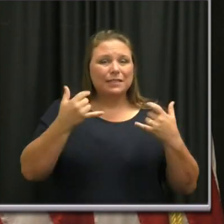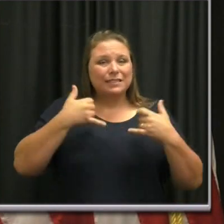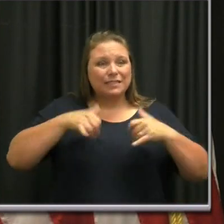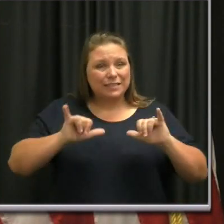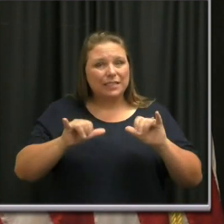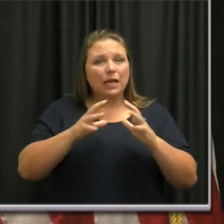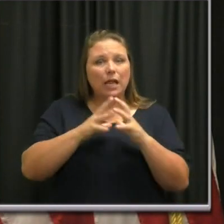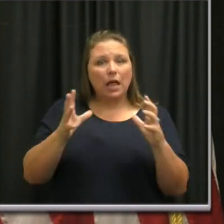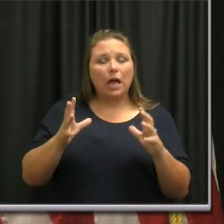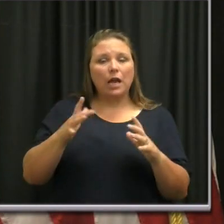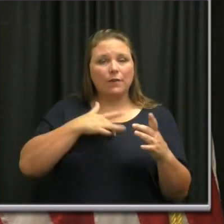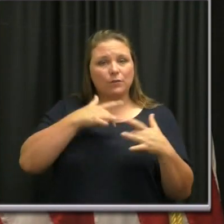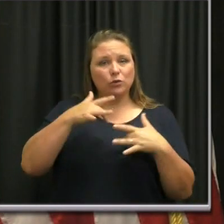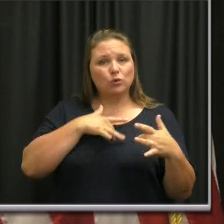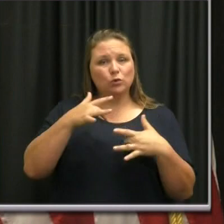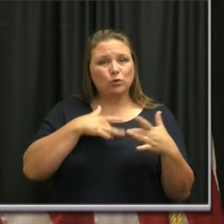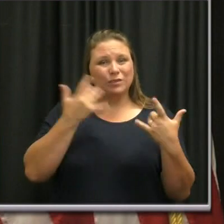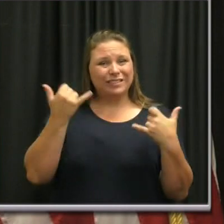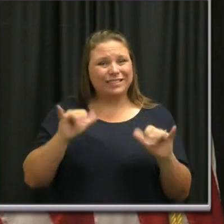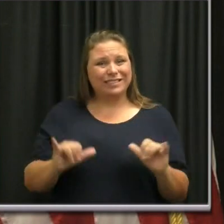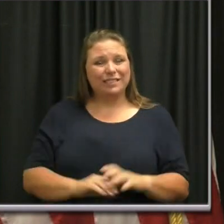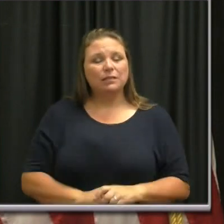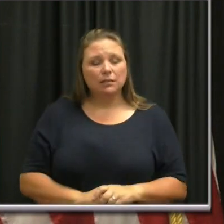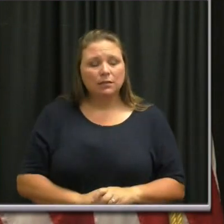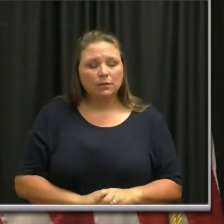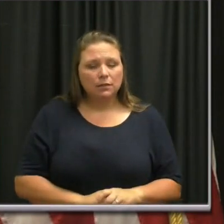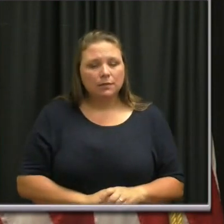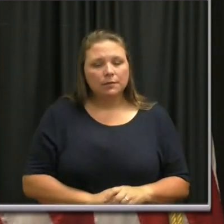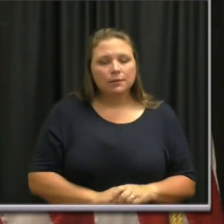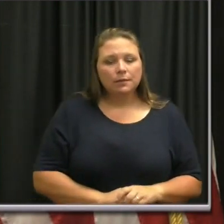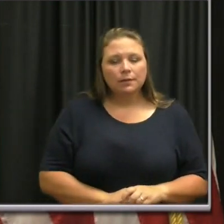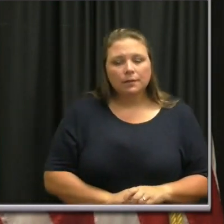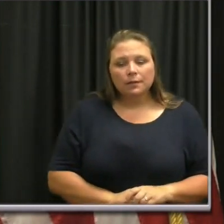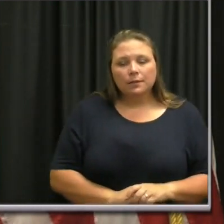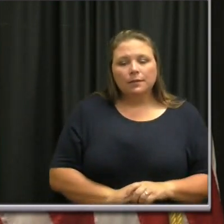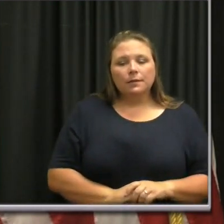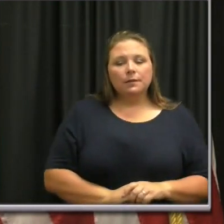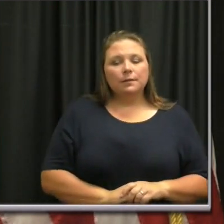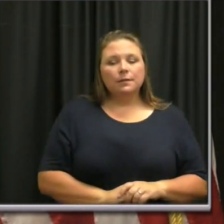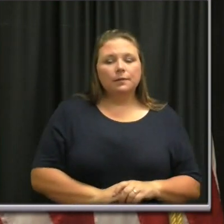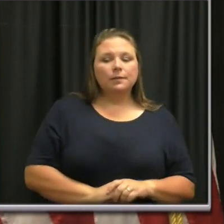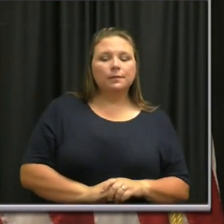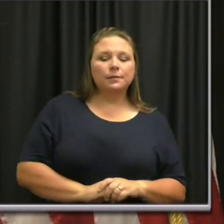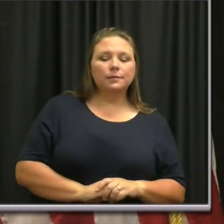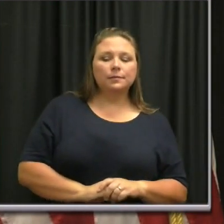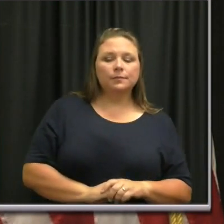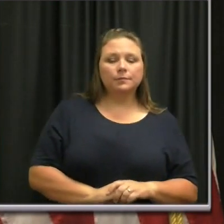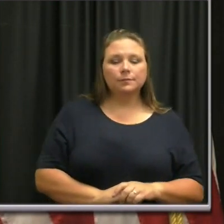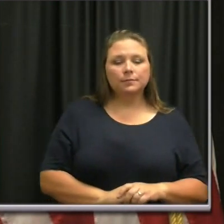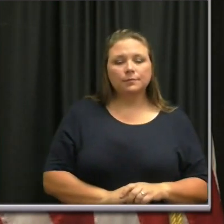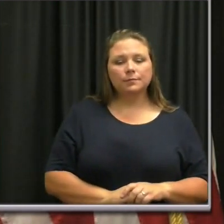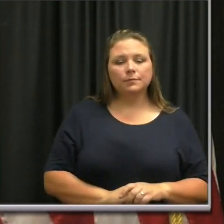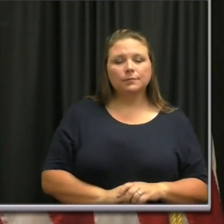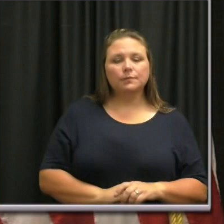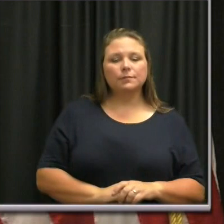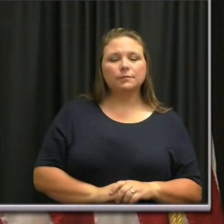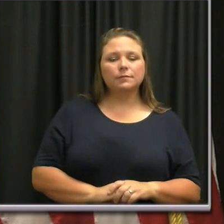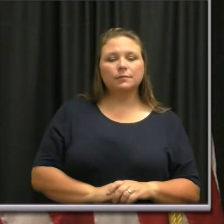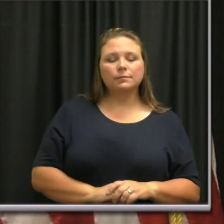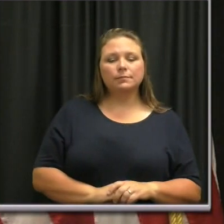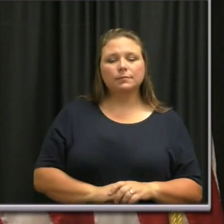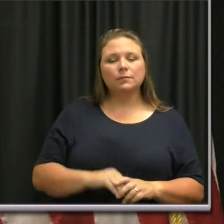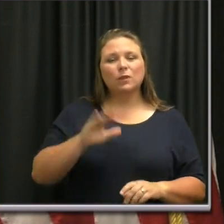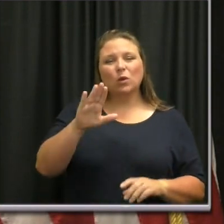of alarm and concern. And, you know, it's not, um, I do object a little bit to the terminology